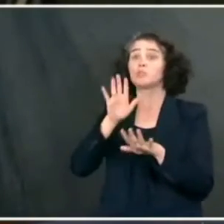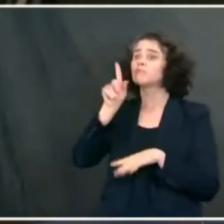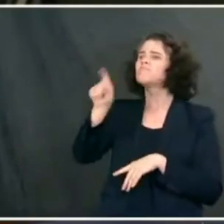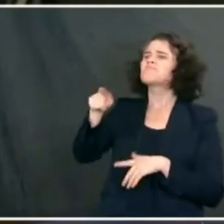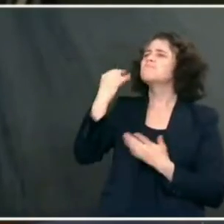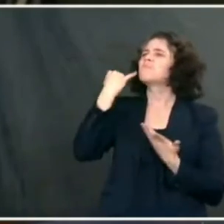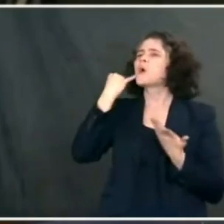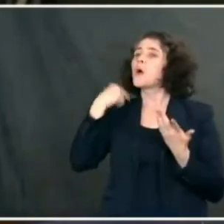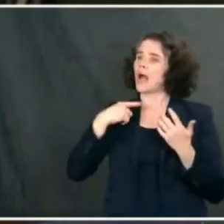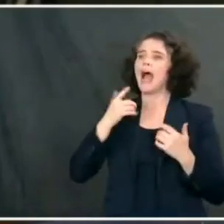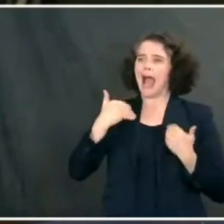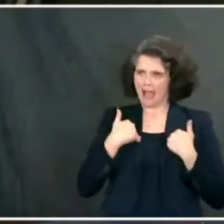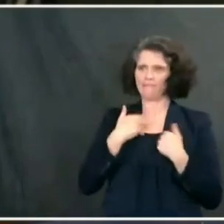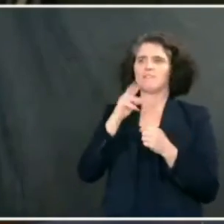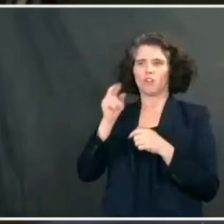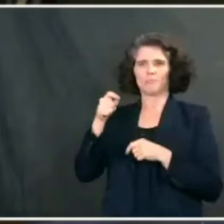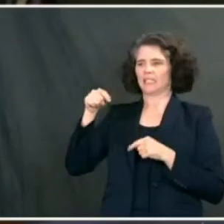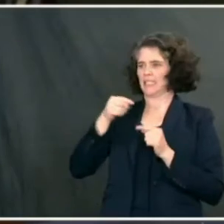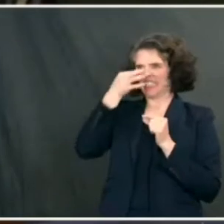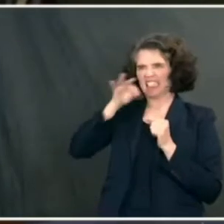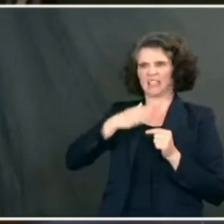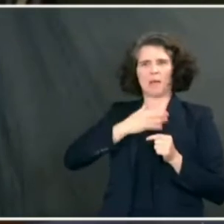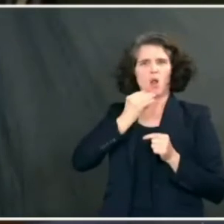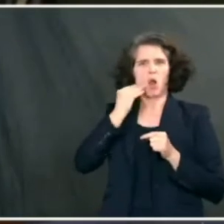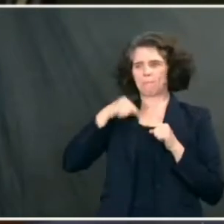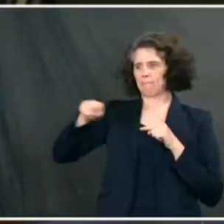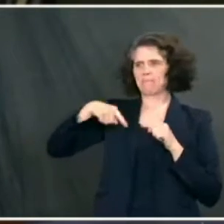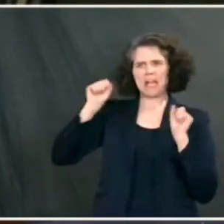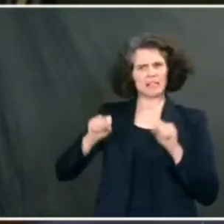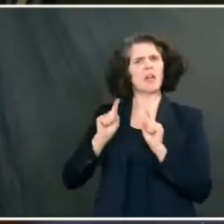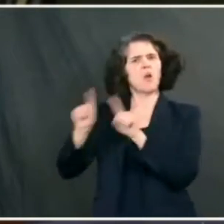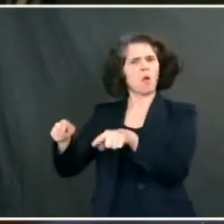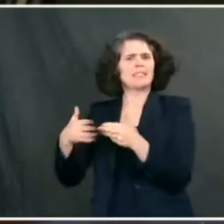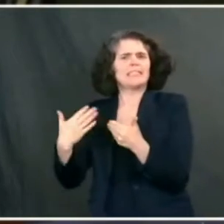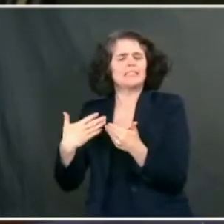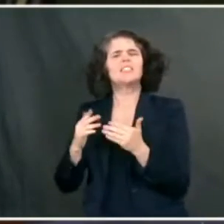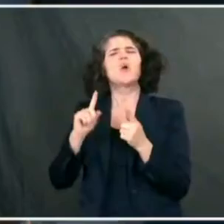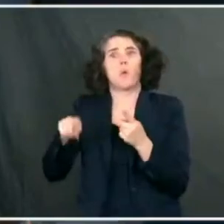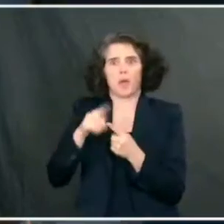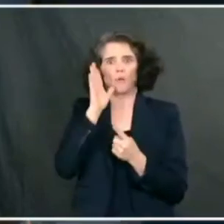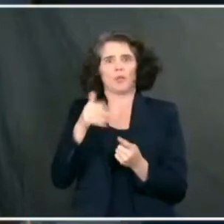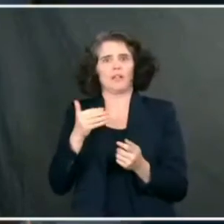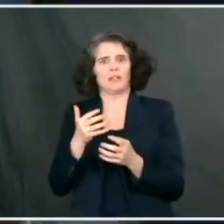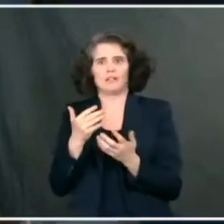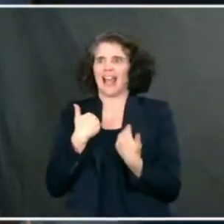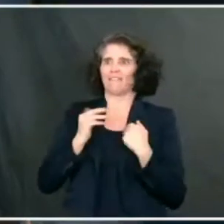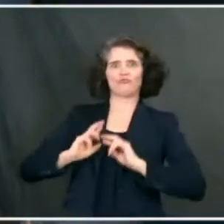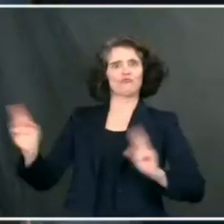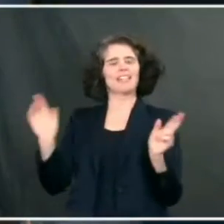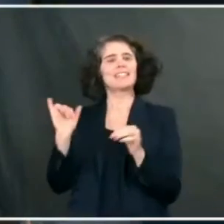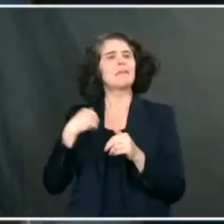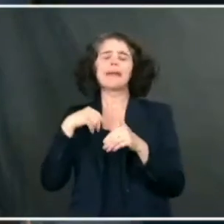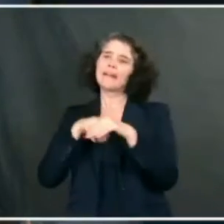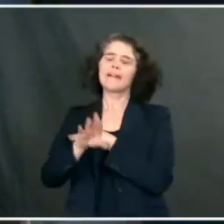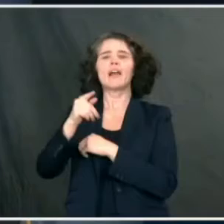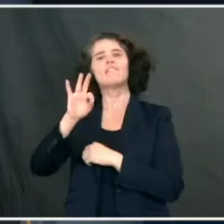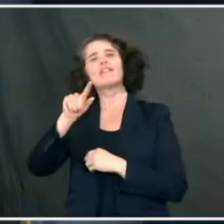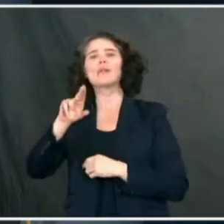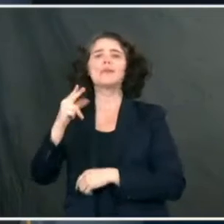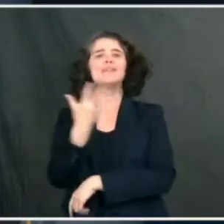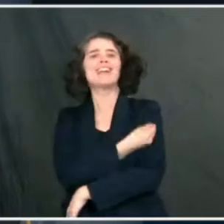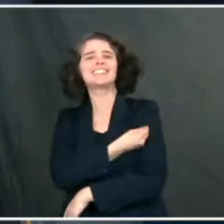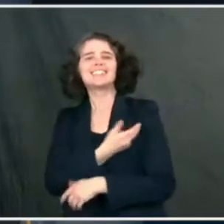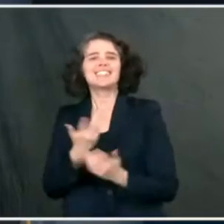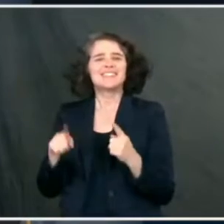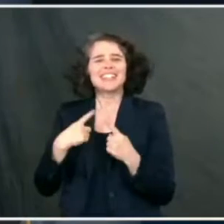or a Walgreens, when will you be able to get access to this vaccine like you would a flu vaccine? You know, in the spirit of not guessing, I